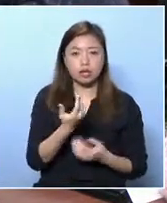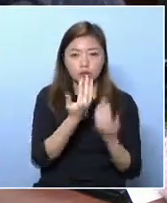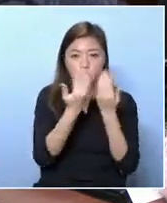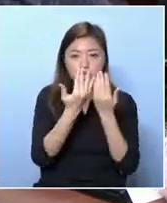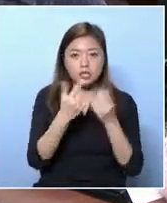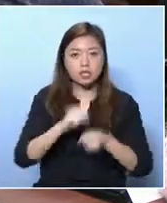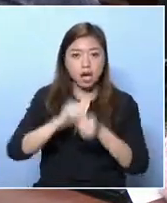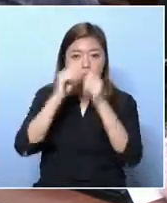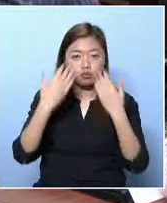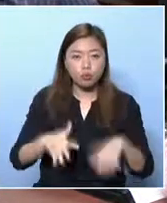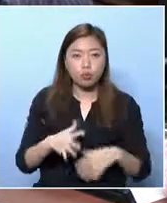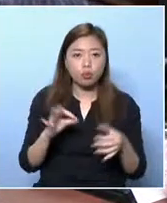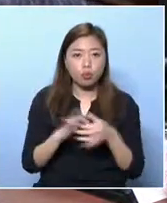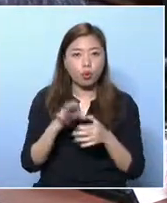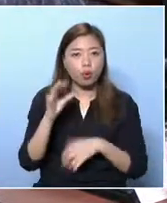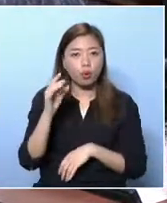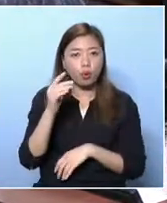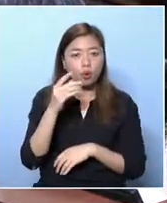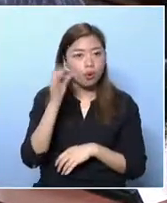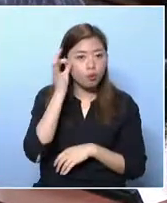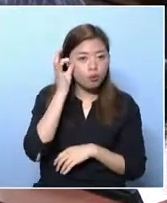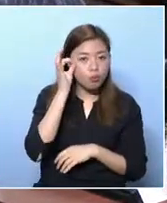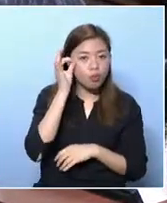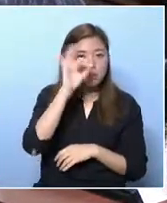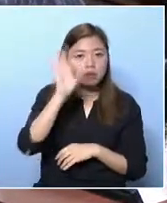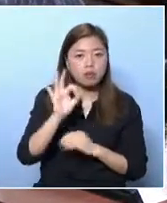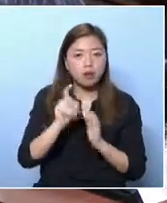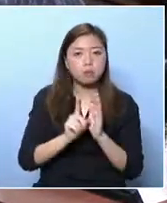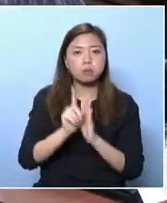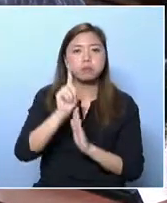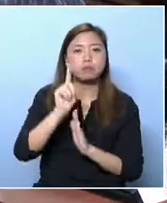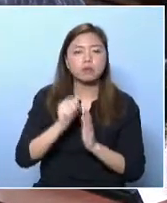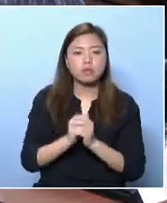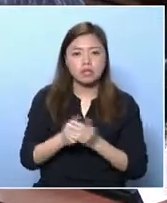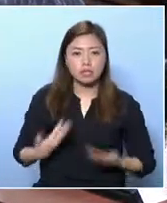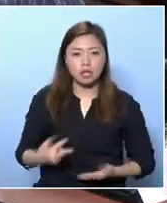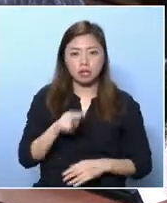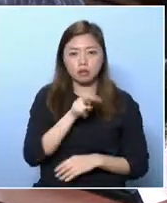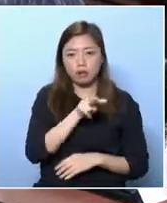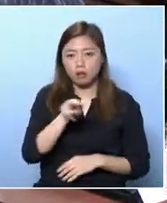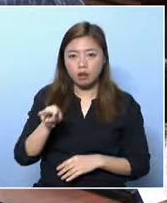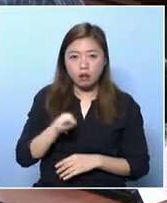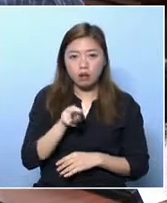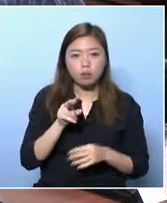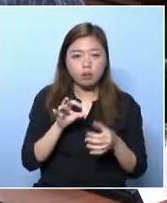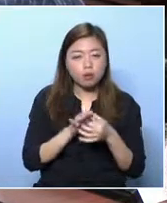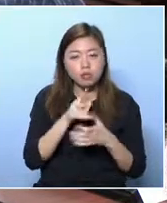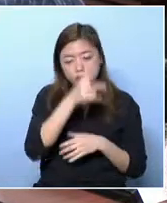We know that the poverty rate has risen. The figures are all rising.